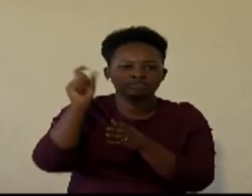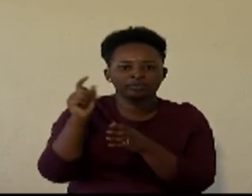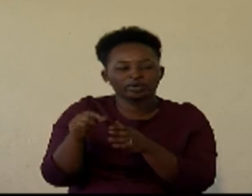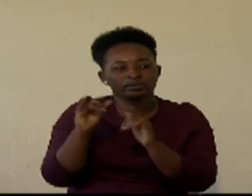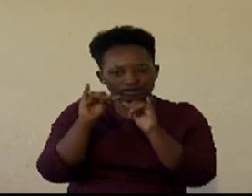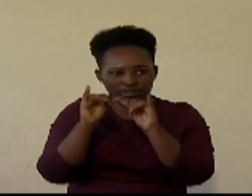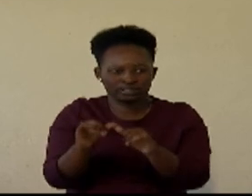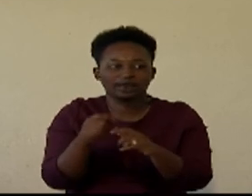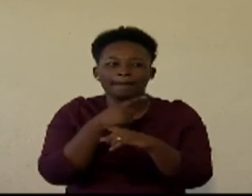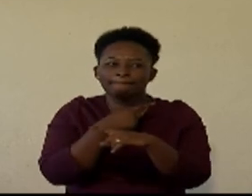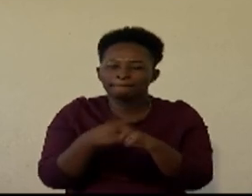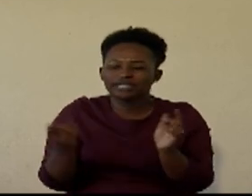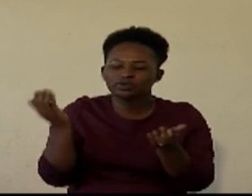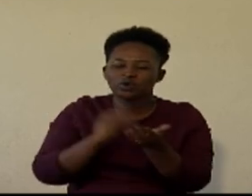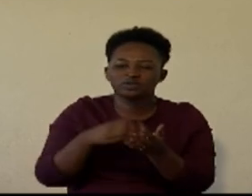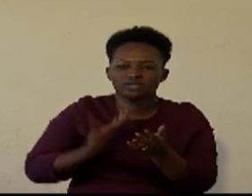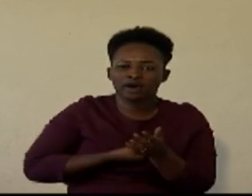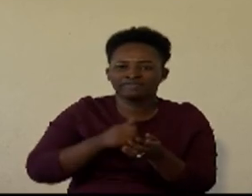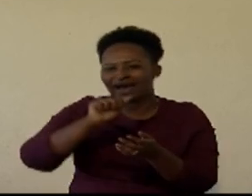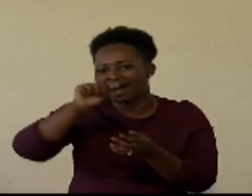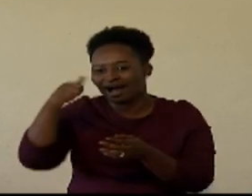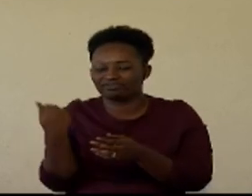malaria but they also have their own side effects